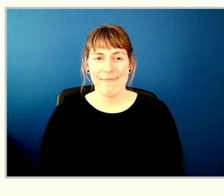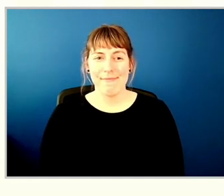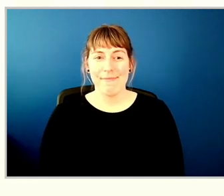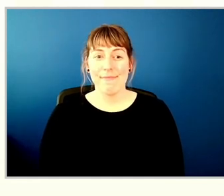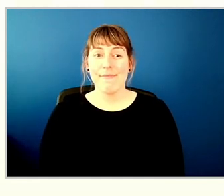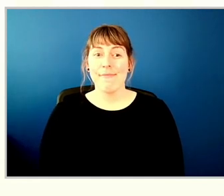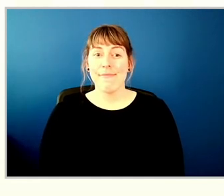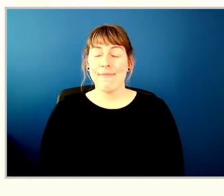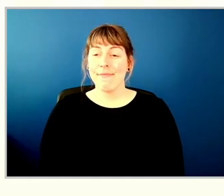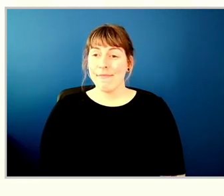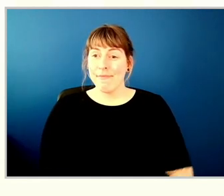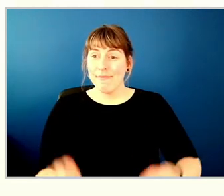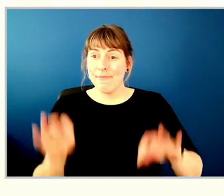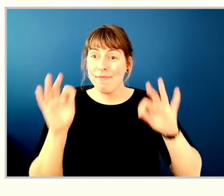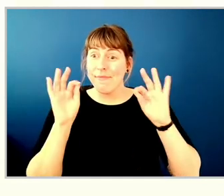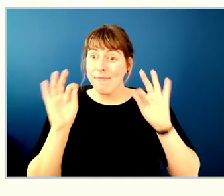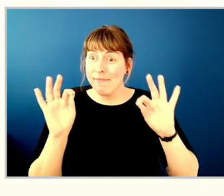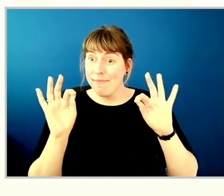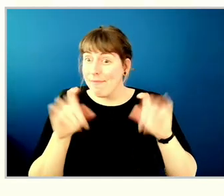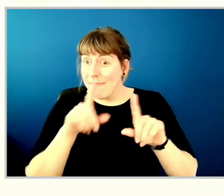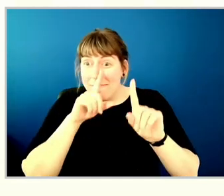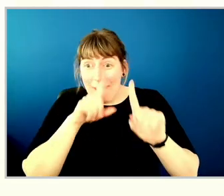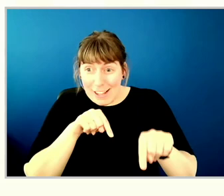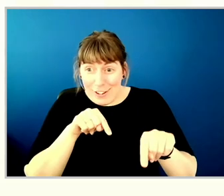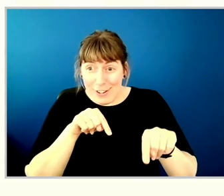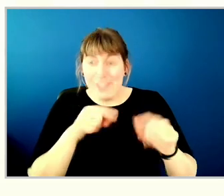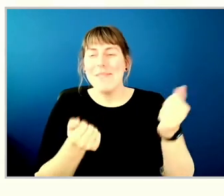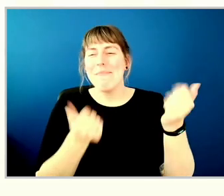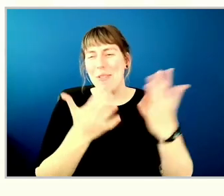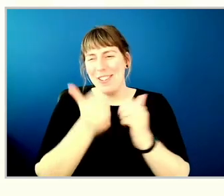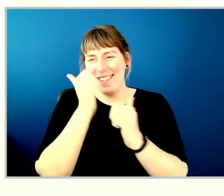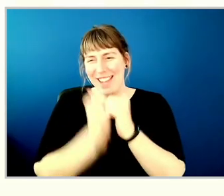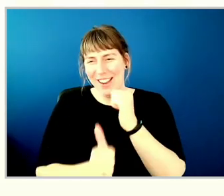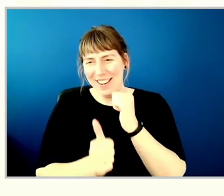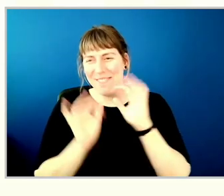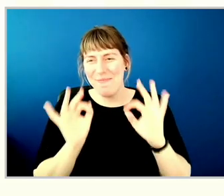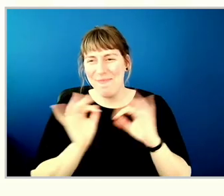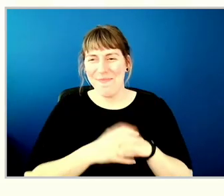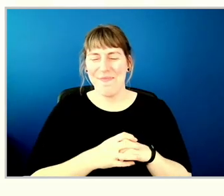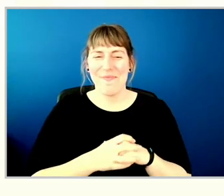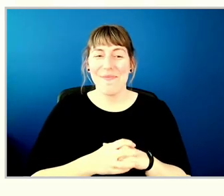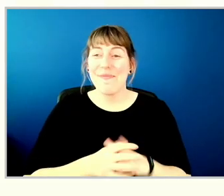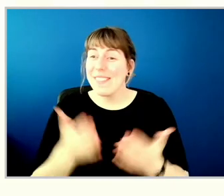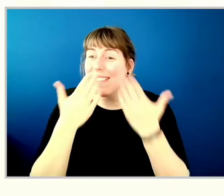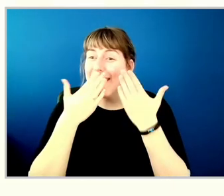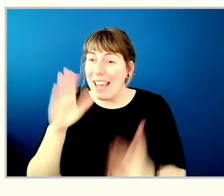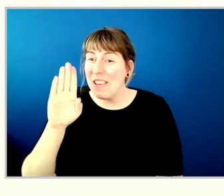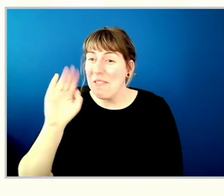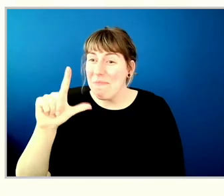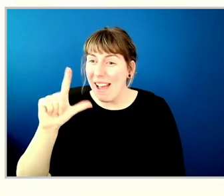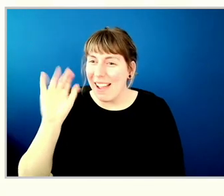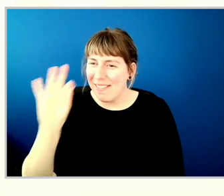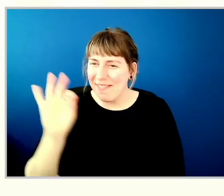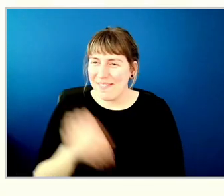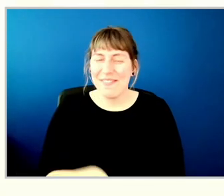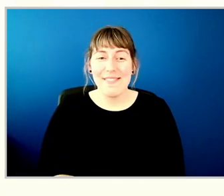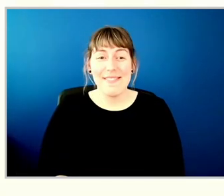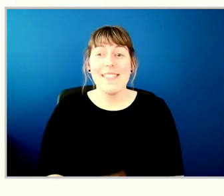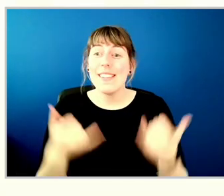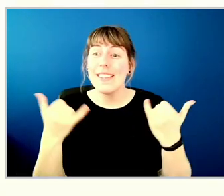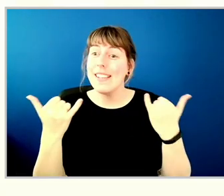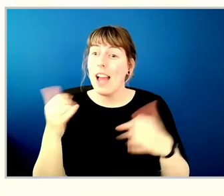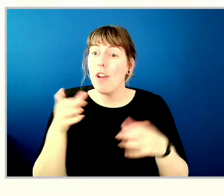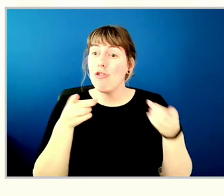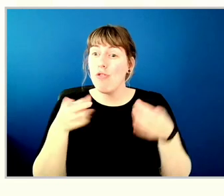the energy of changing outcomes motion is carried. Thank you, Bill. We will now hear from Director